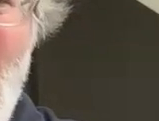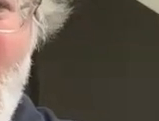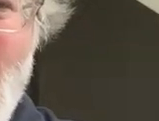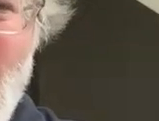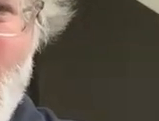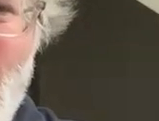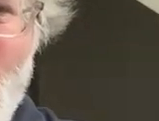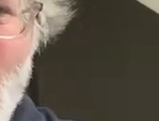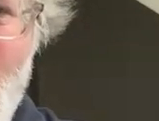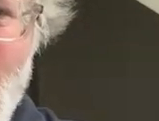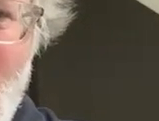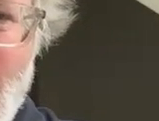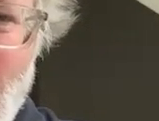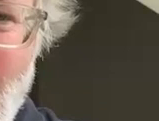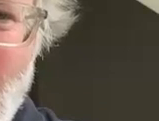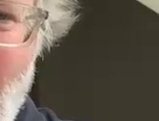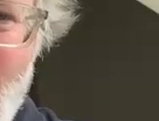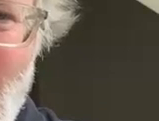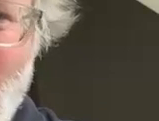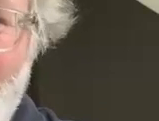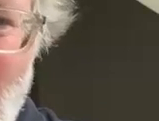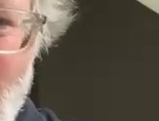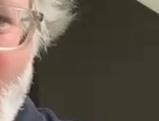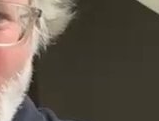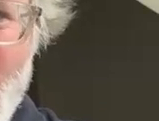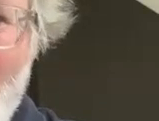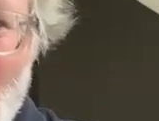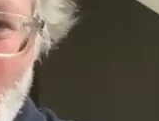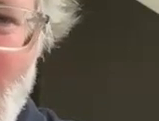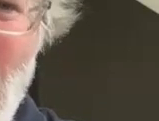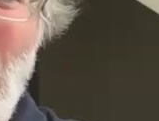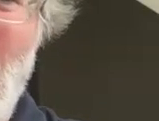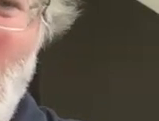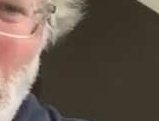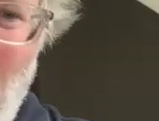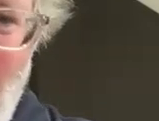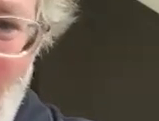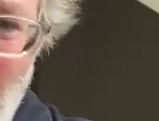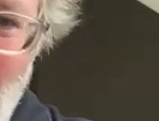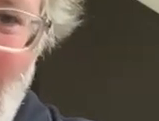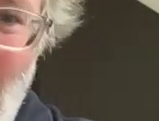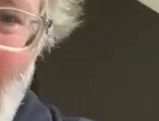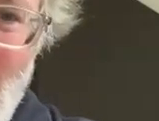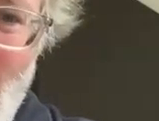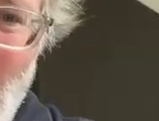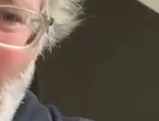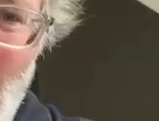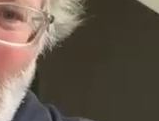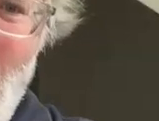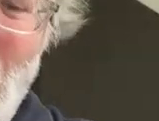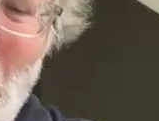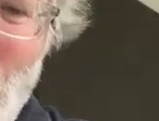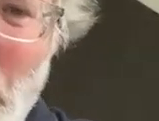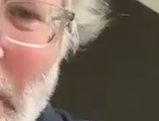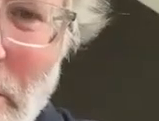how do we ensure focusing on these minor changes and campaigns like skip the stuff doesn't perpetuate consumer scapegoatism and how do we direct the